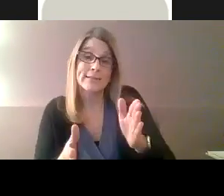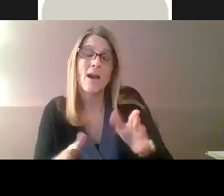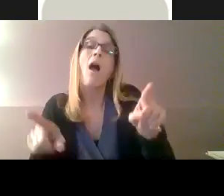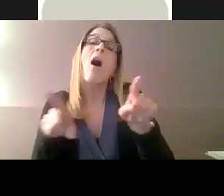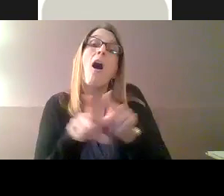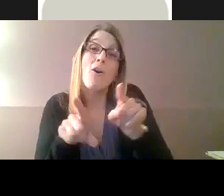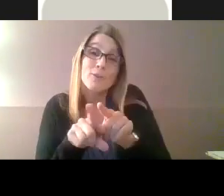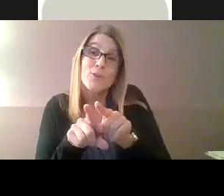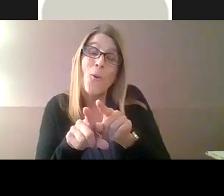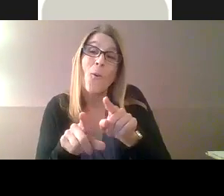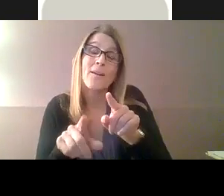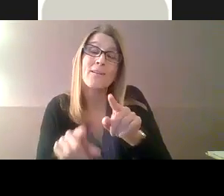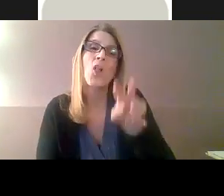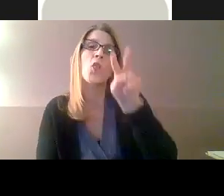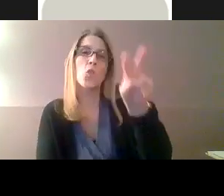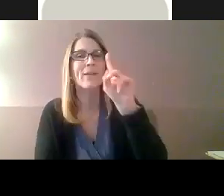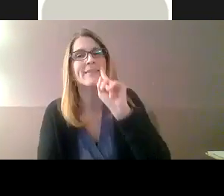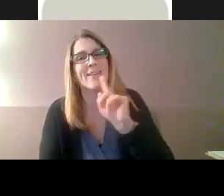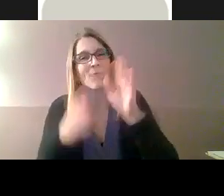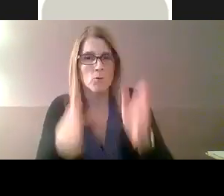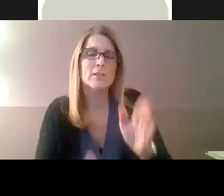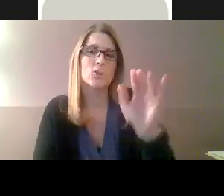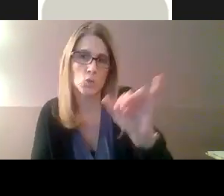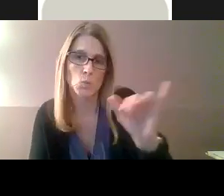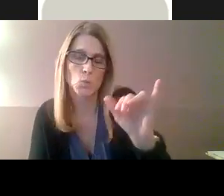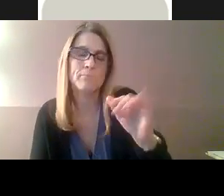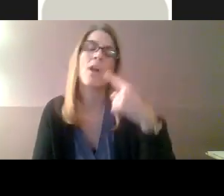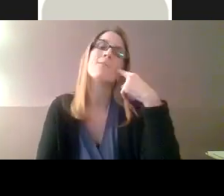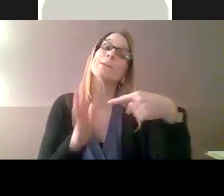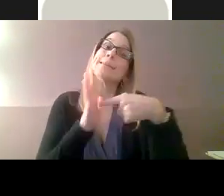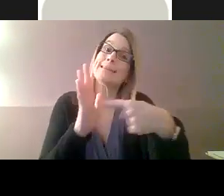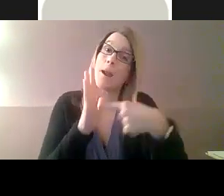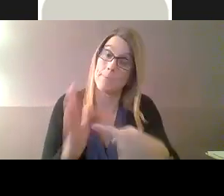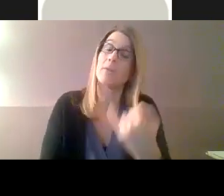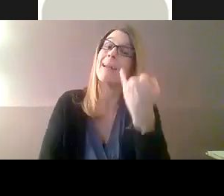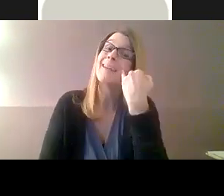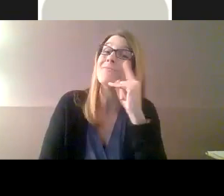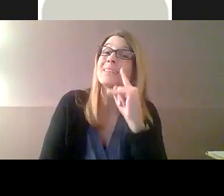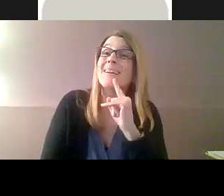And then remember just to speak directly to the deaf individual and look at them as well.